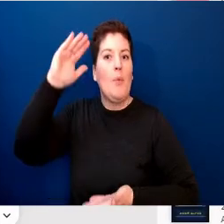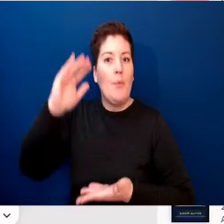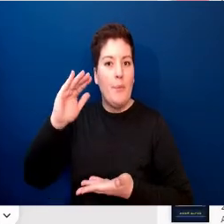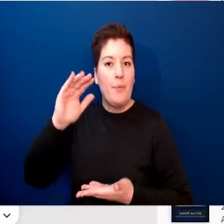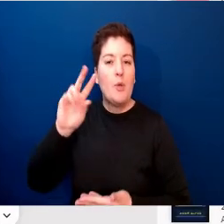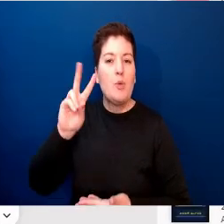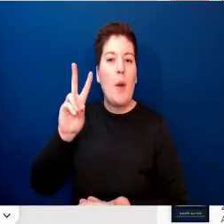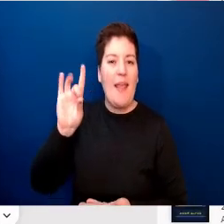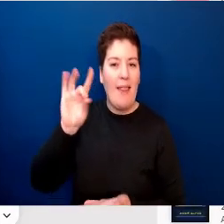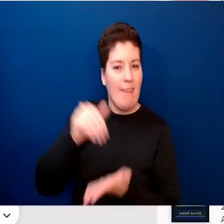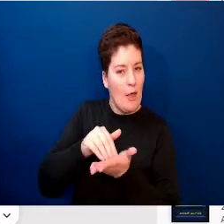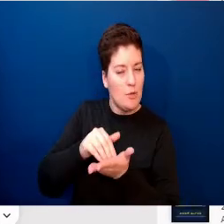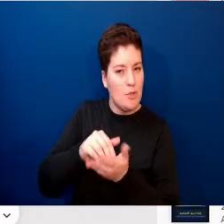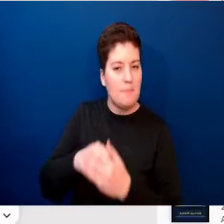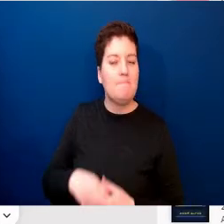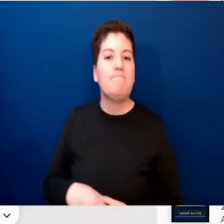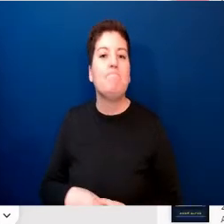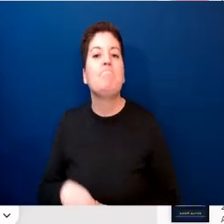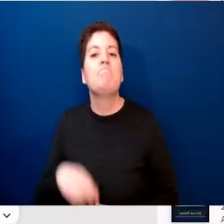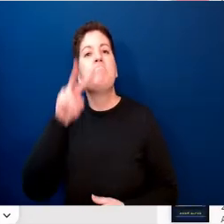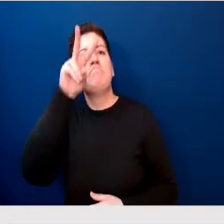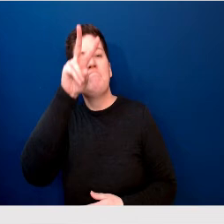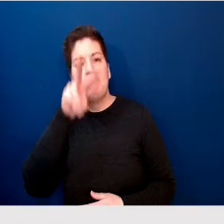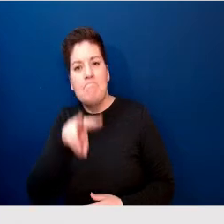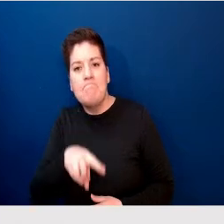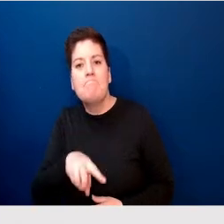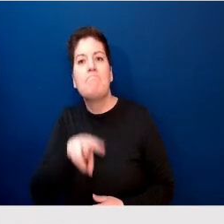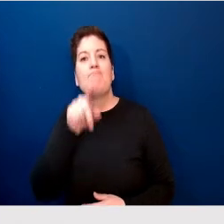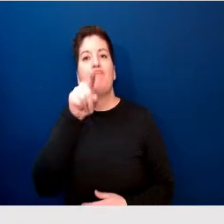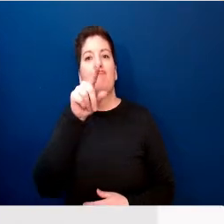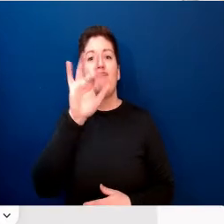Then click Apply Filters.